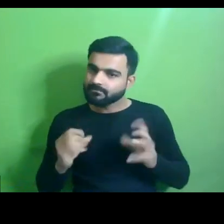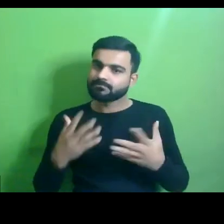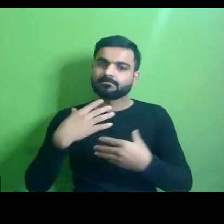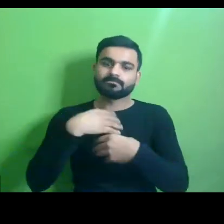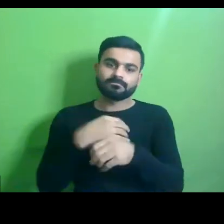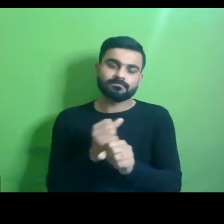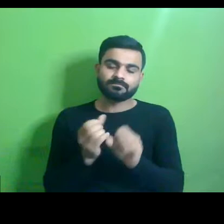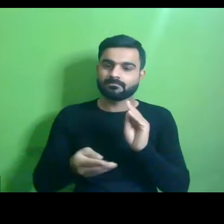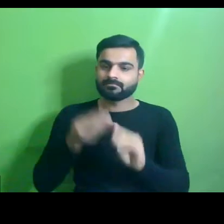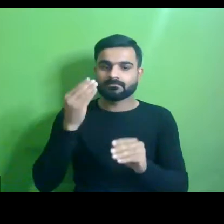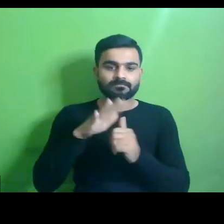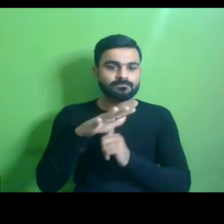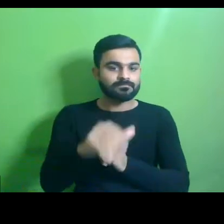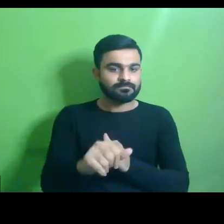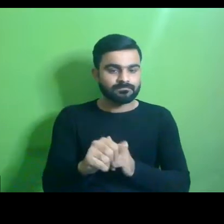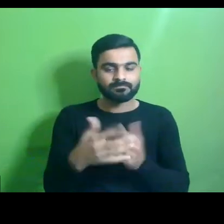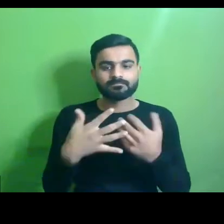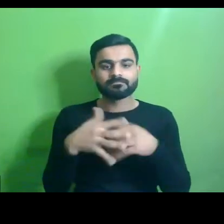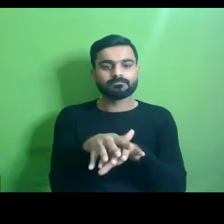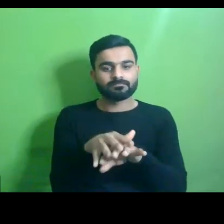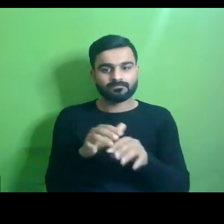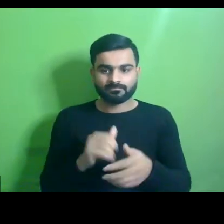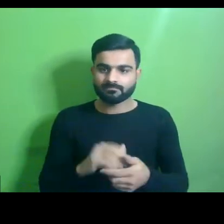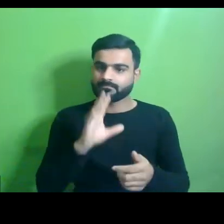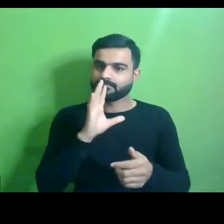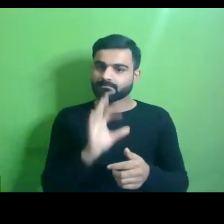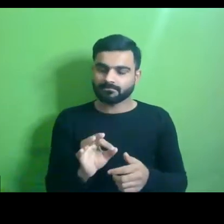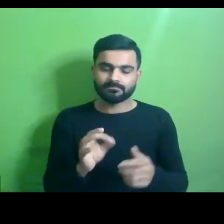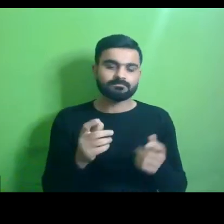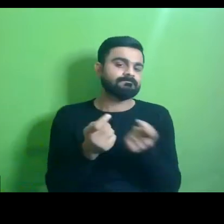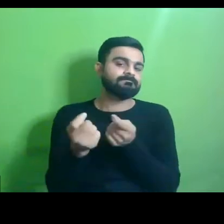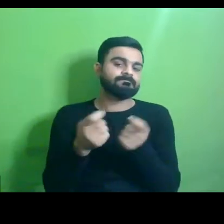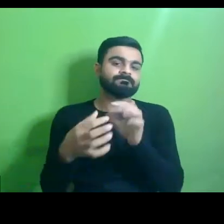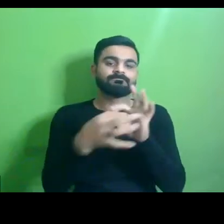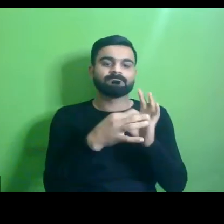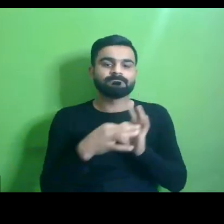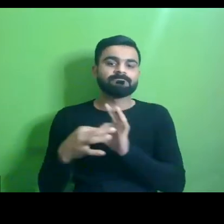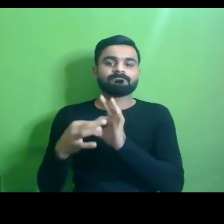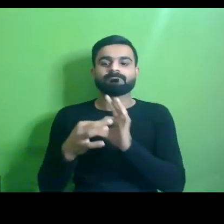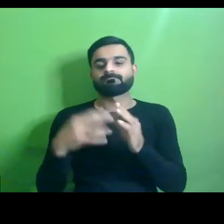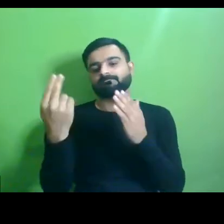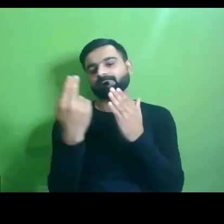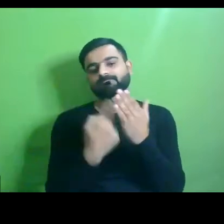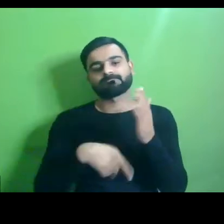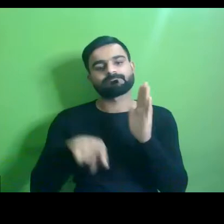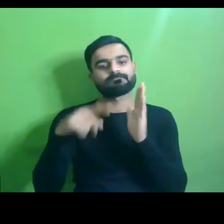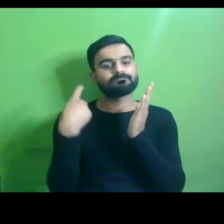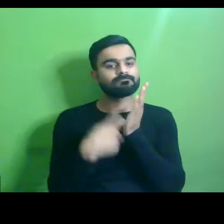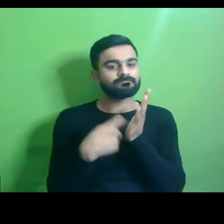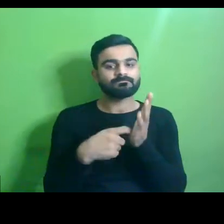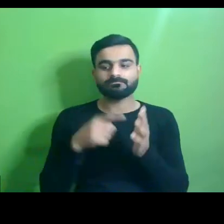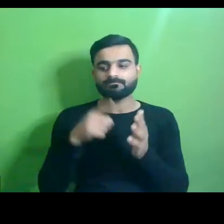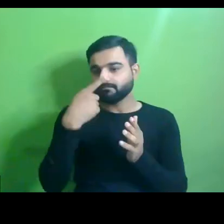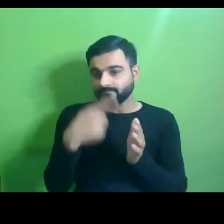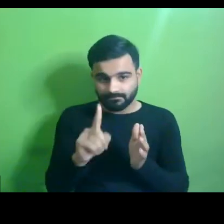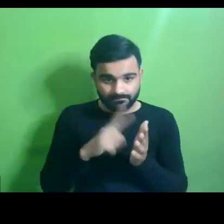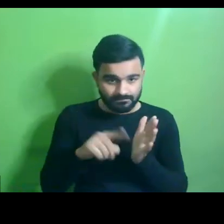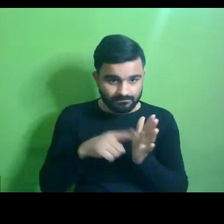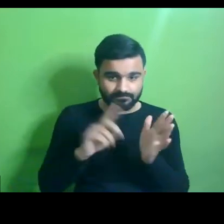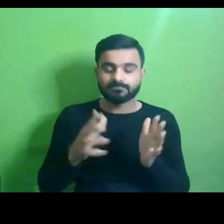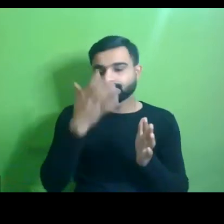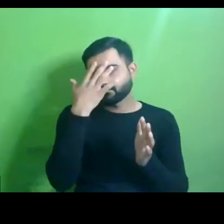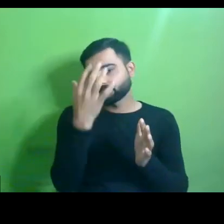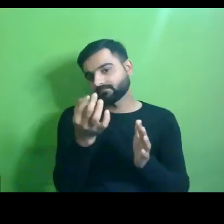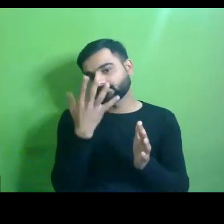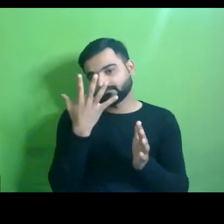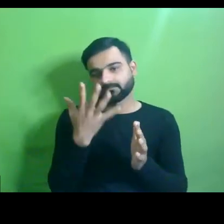exclusive rather than inclusive so of course incorporating inclusive design principles is not only the right thing but also the smart thing